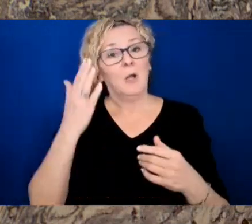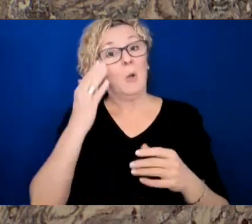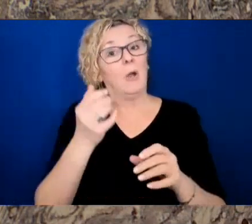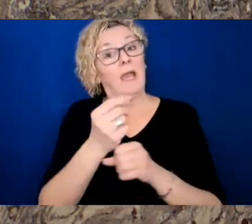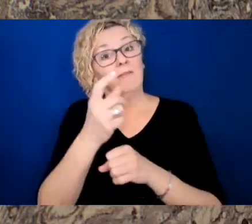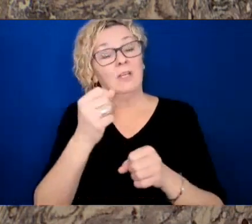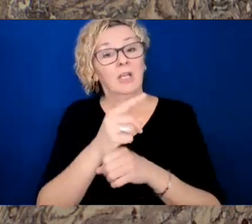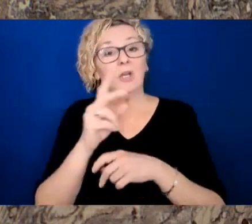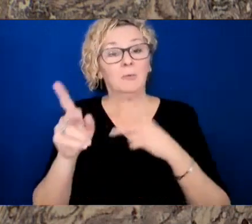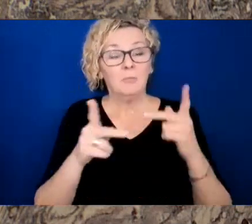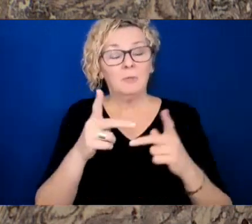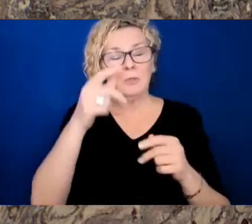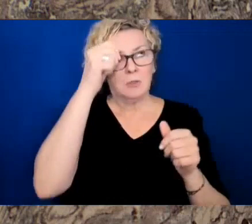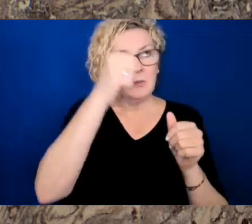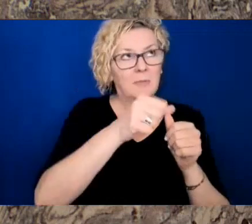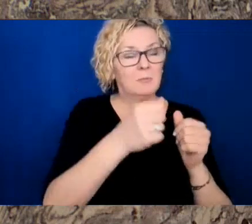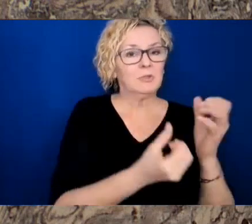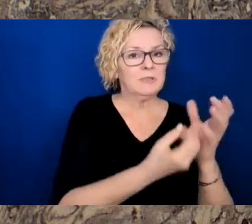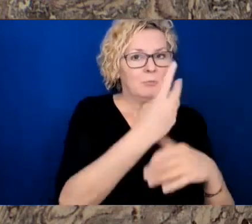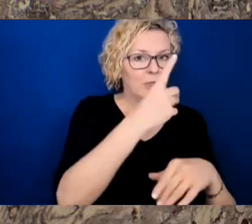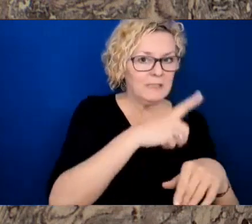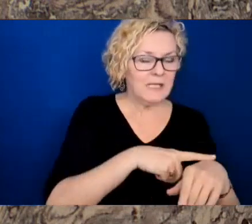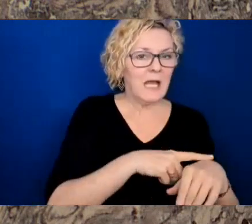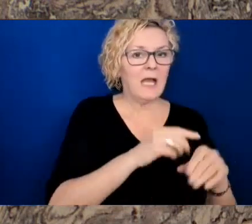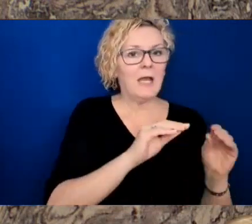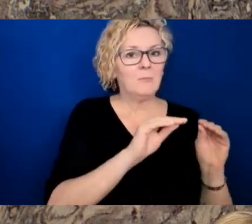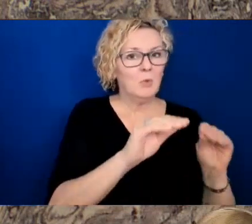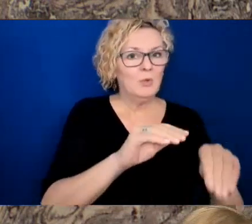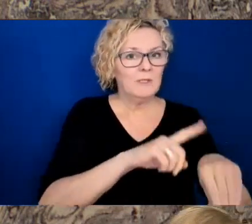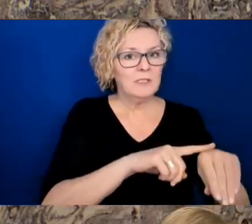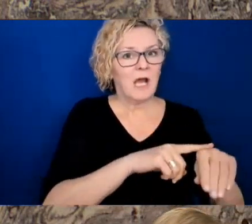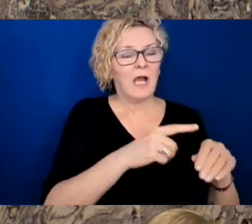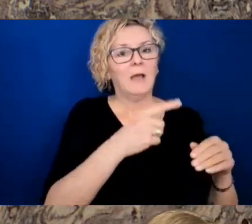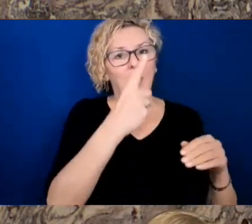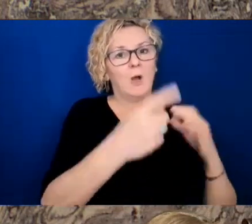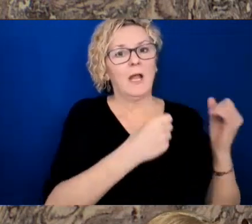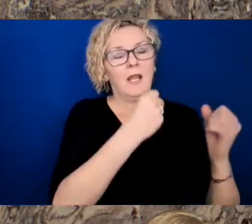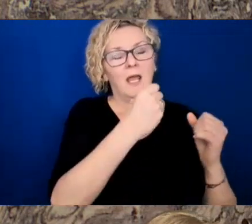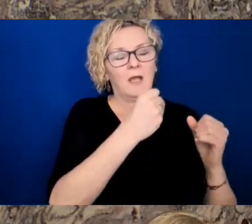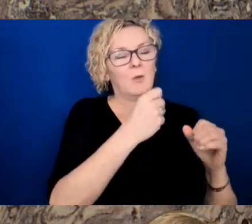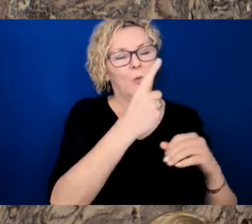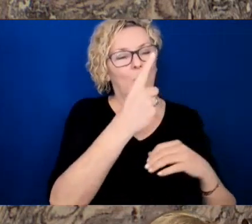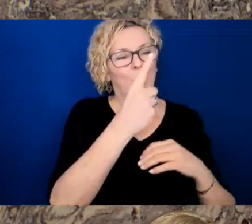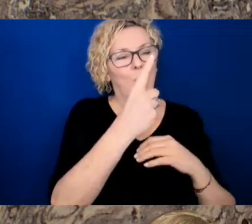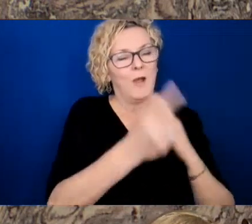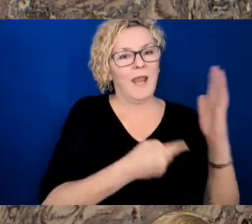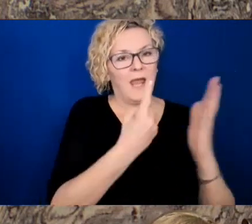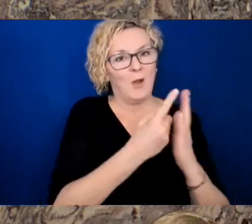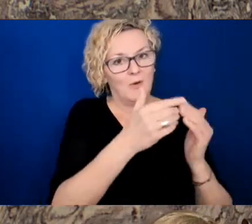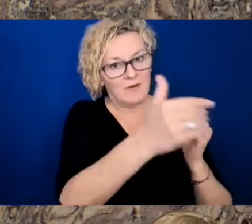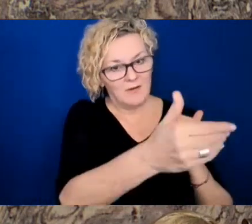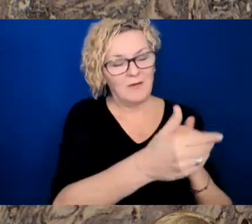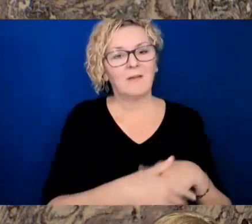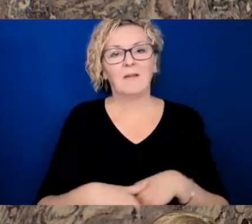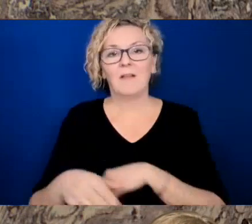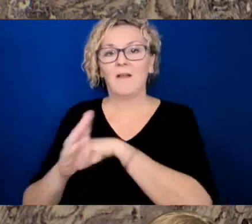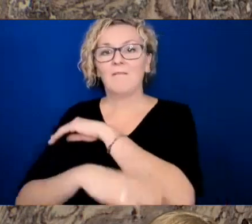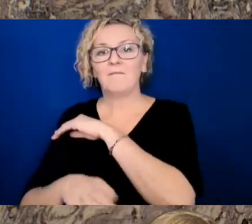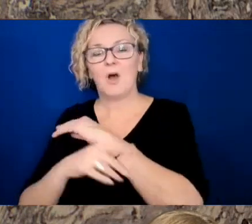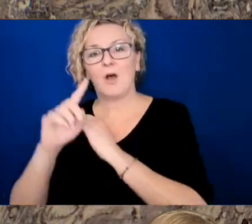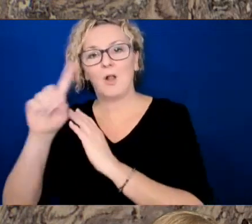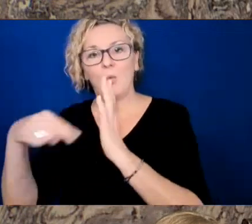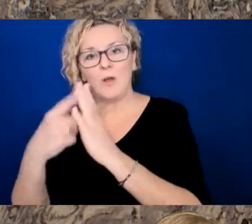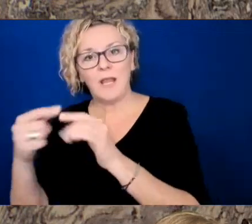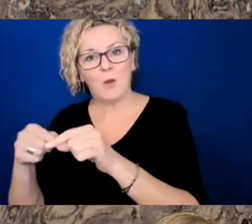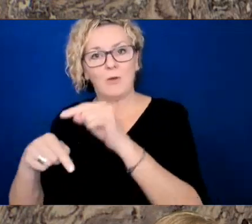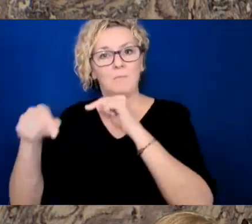forward, and with them, so do our spirits. Our spirits that quickly pummel it when we realize our children's sleep schedules are about to adjust